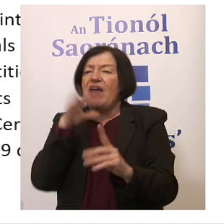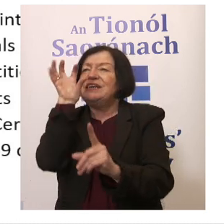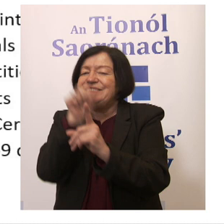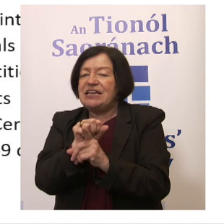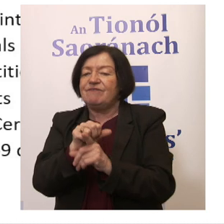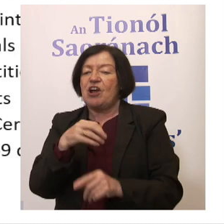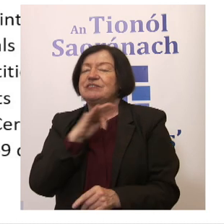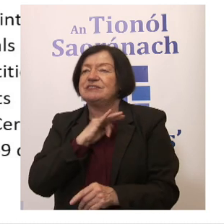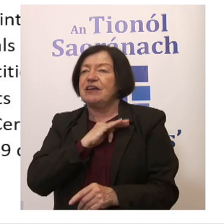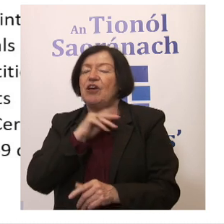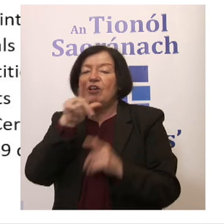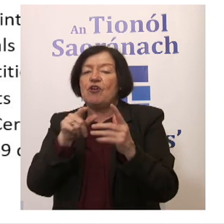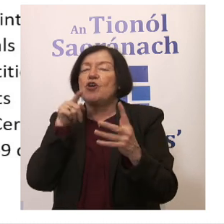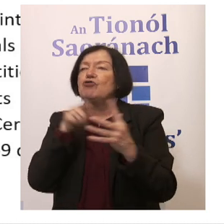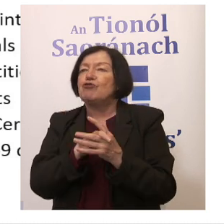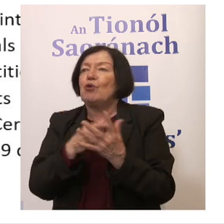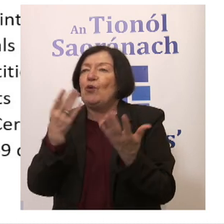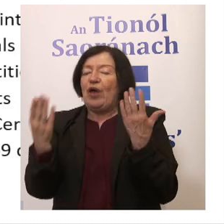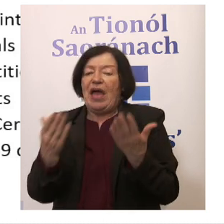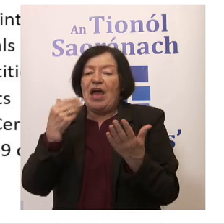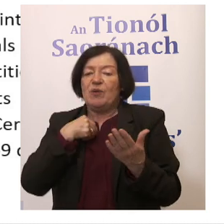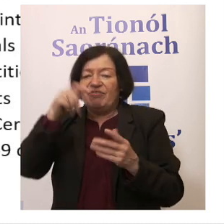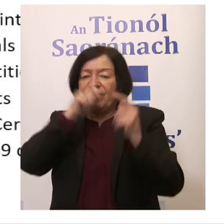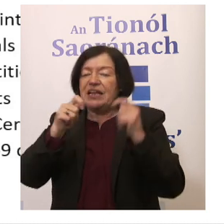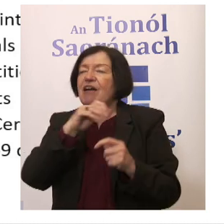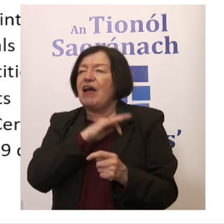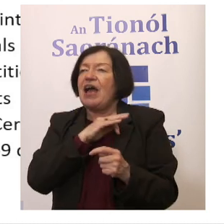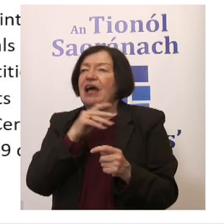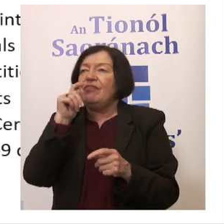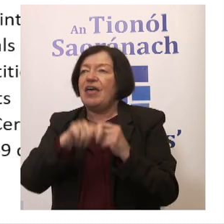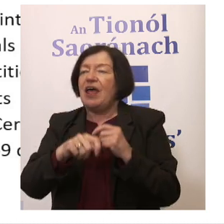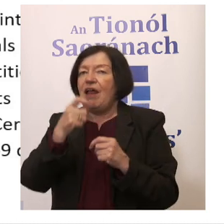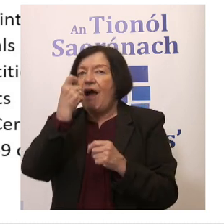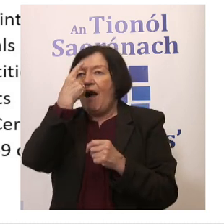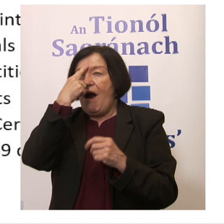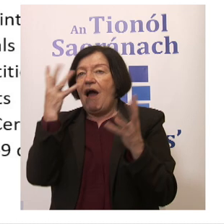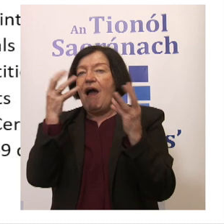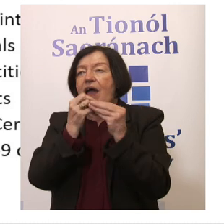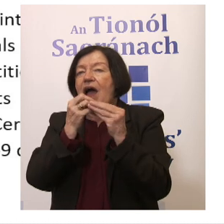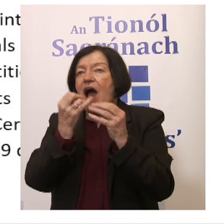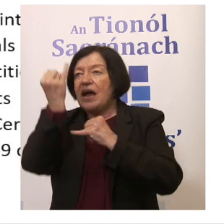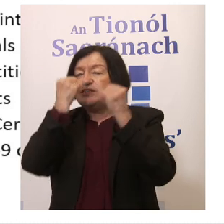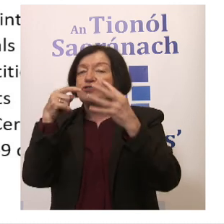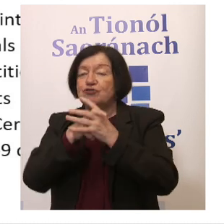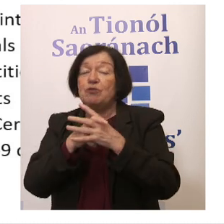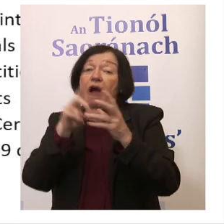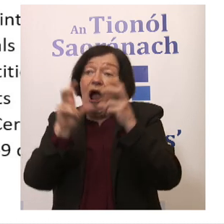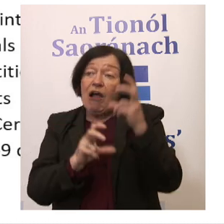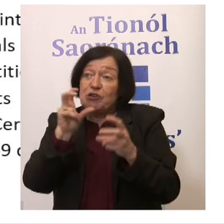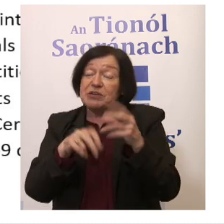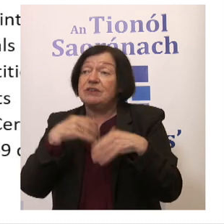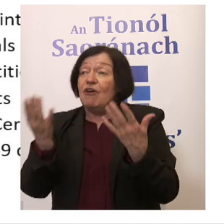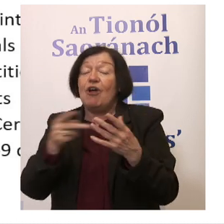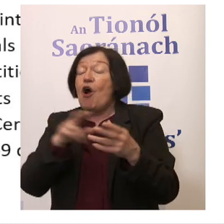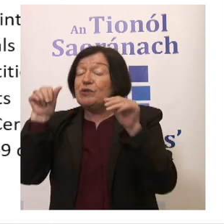ourselves. Talking through the way in which we think about ourselves. And coming to a collective idea through argument and maybe sometimes not always